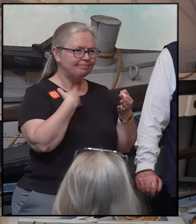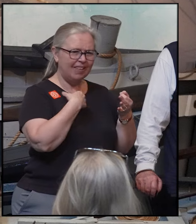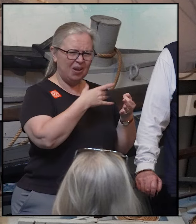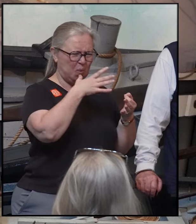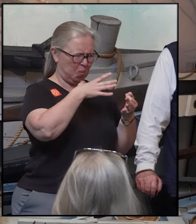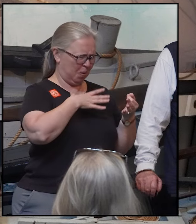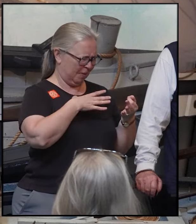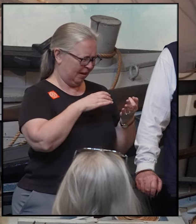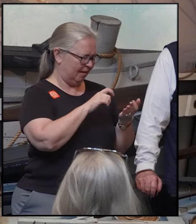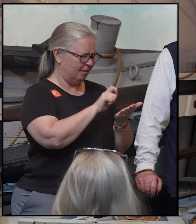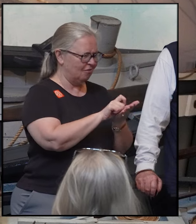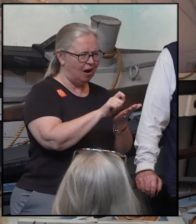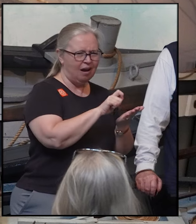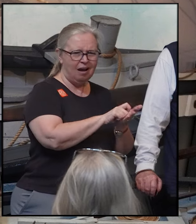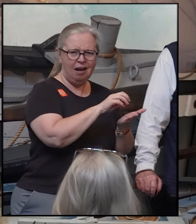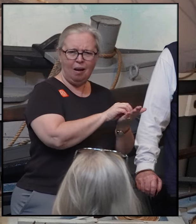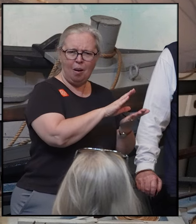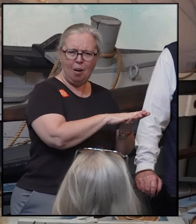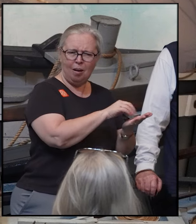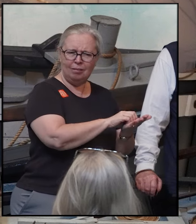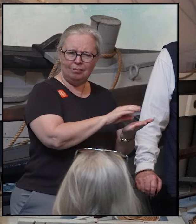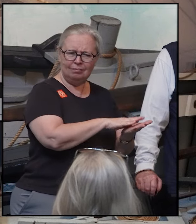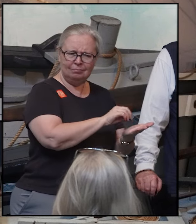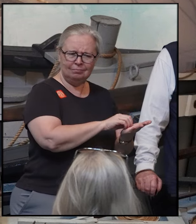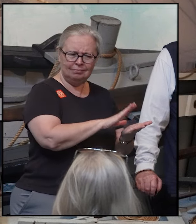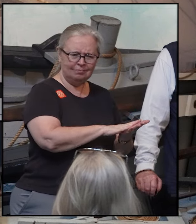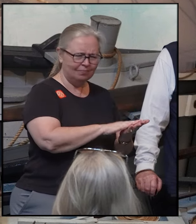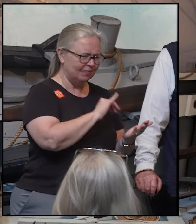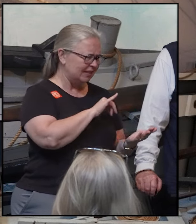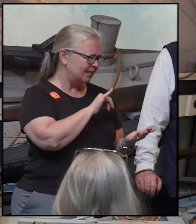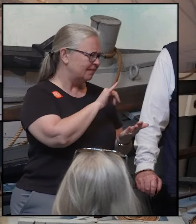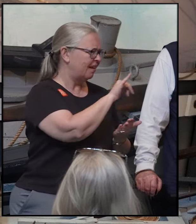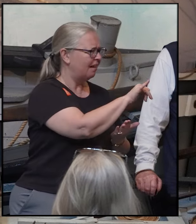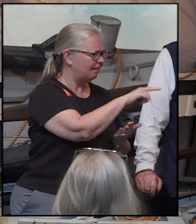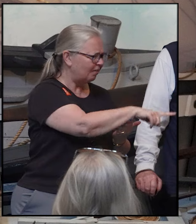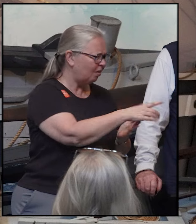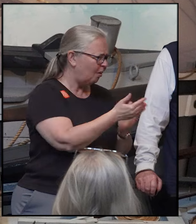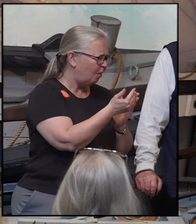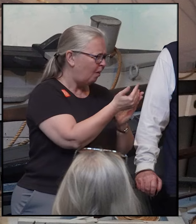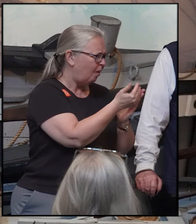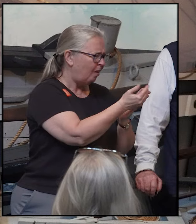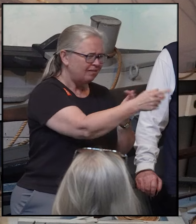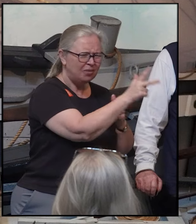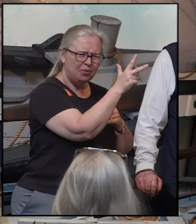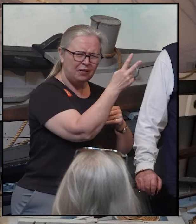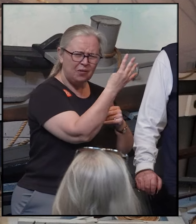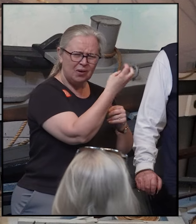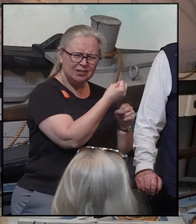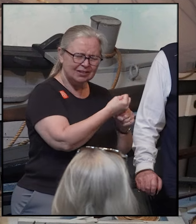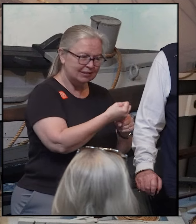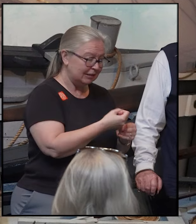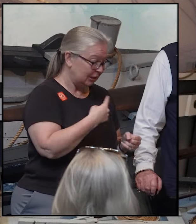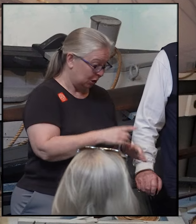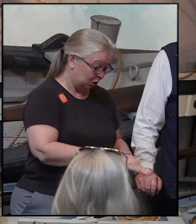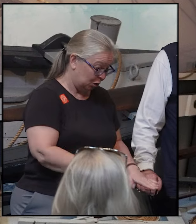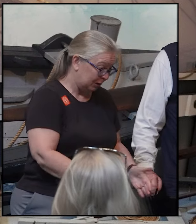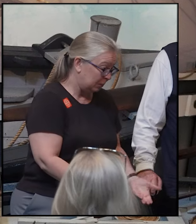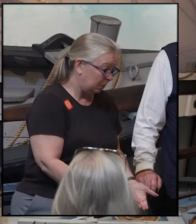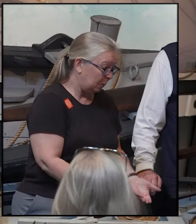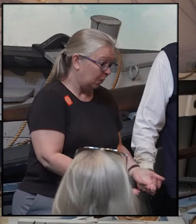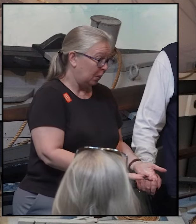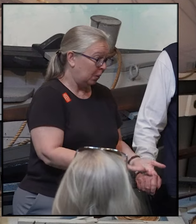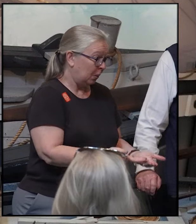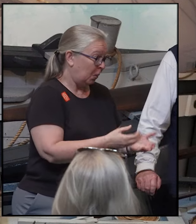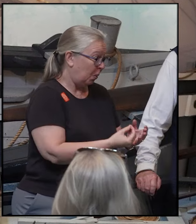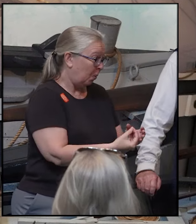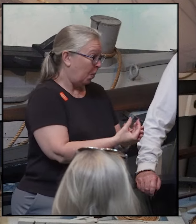these women that went out for three or four years. They raised their children aboard a whale ship. And in fact, on this specific trip,